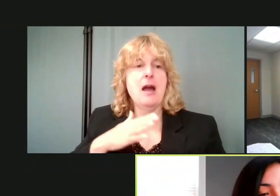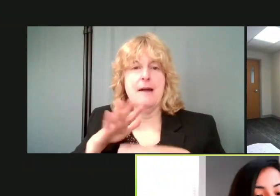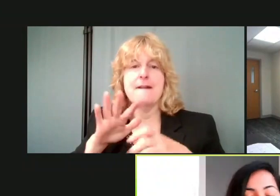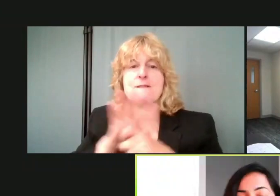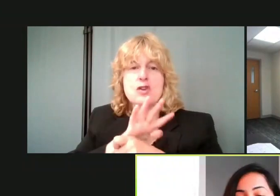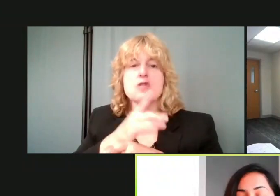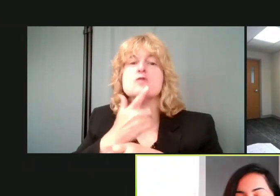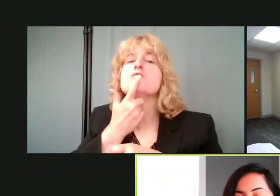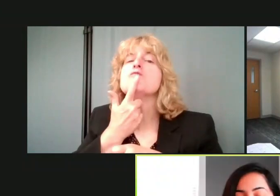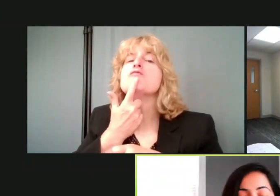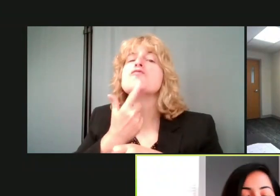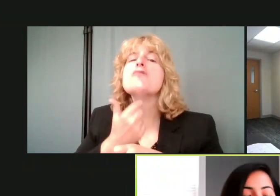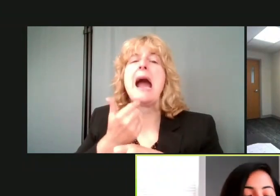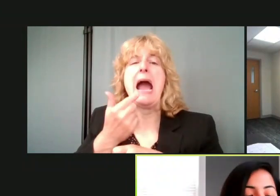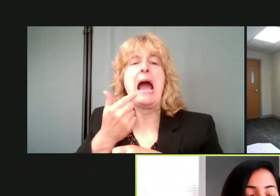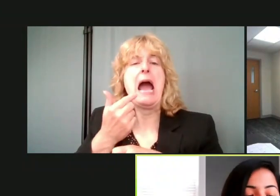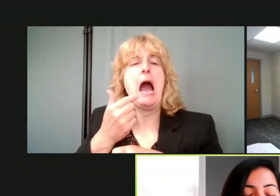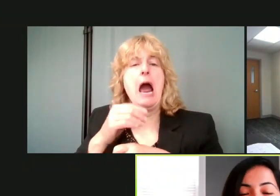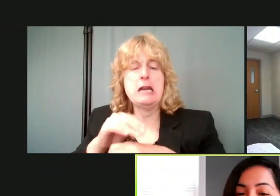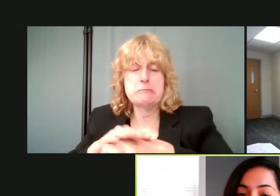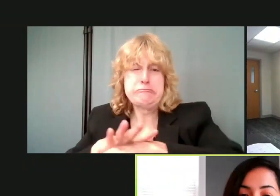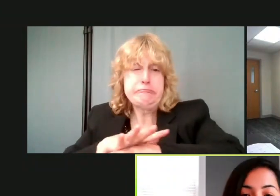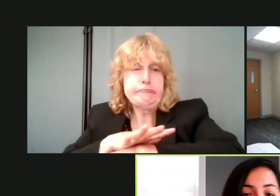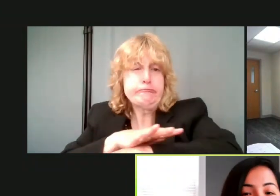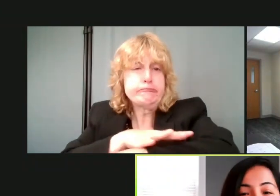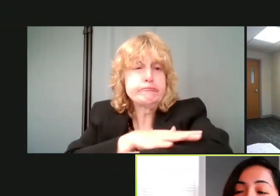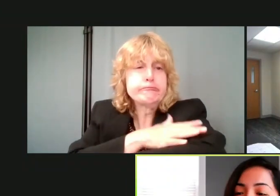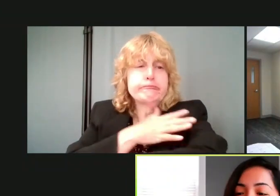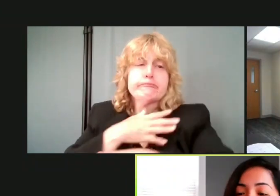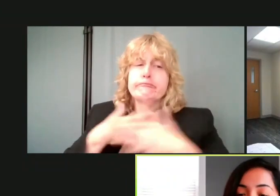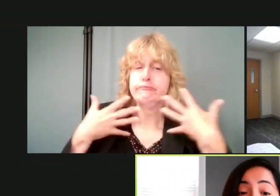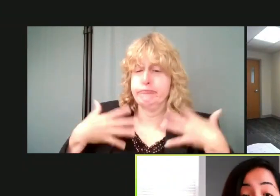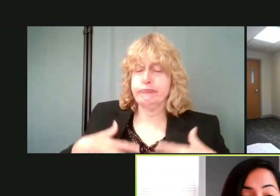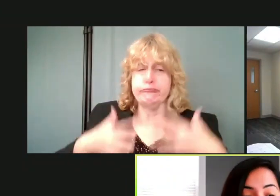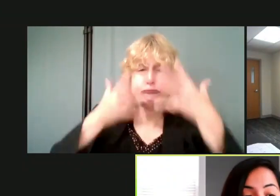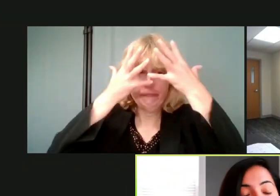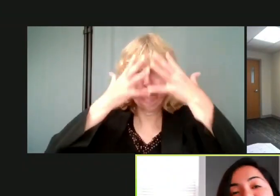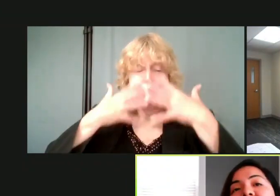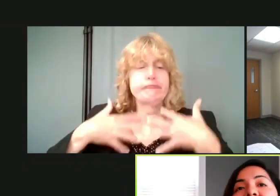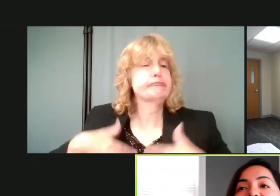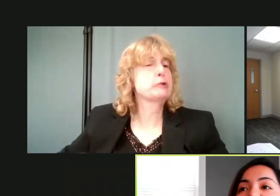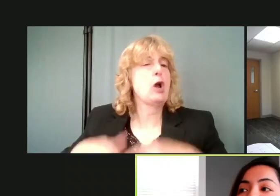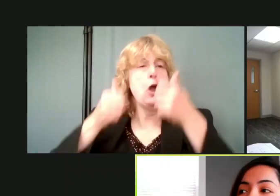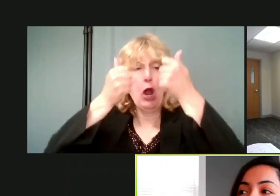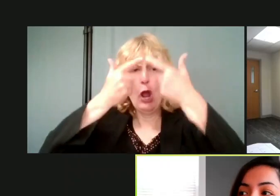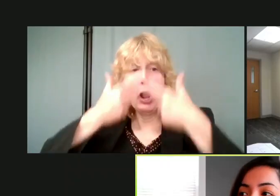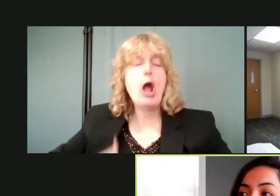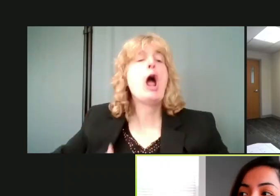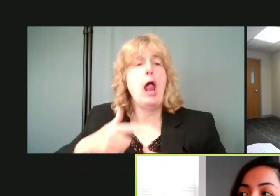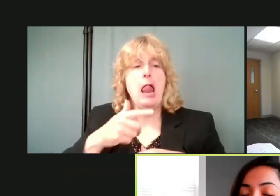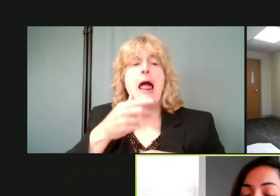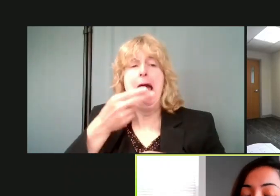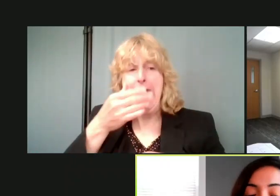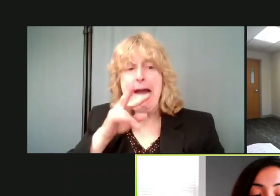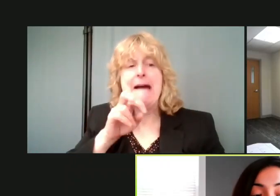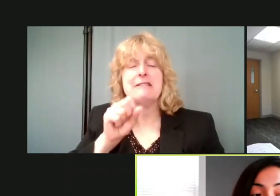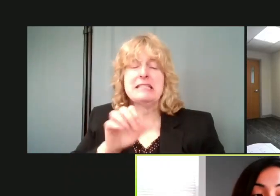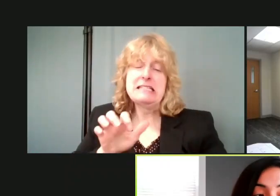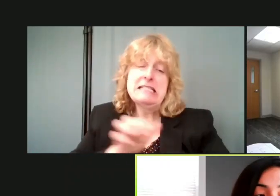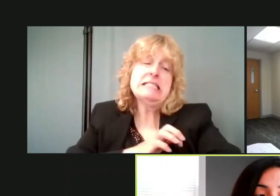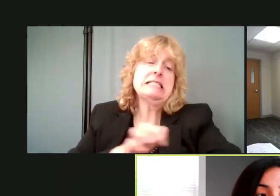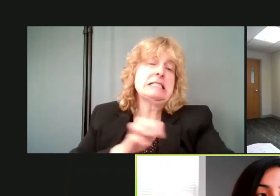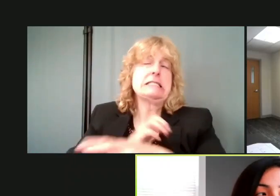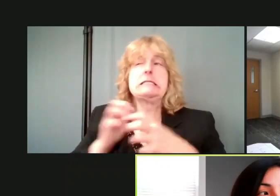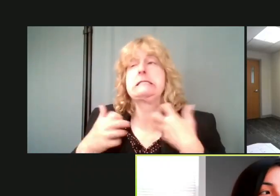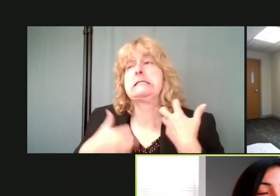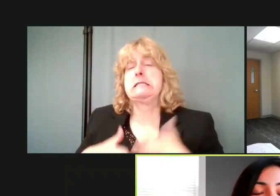hives, you know, head to toe. Um, he was itchy, he was, he was uncomfortable. And, um, so the doctor gave him a dose